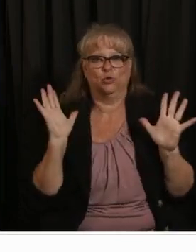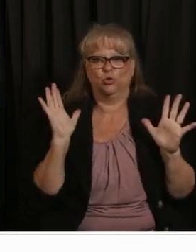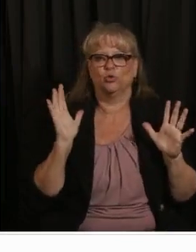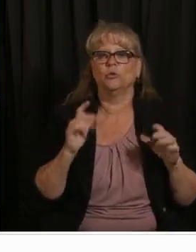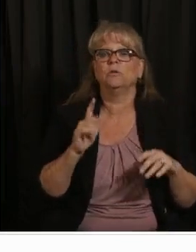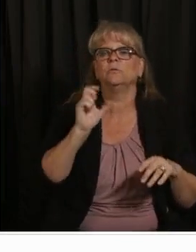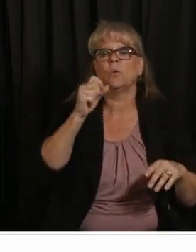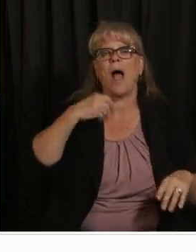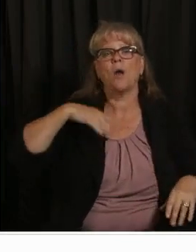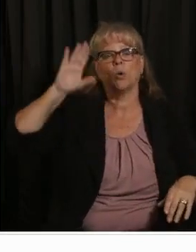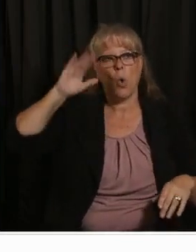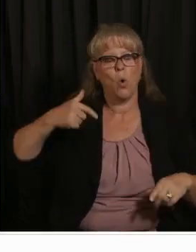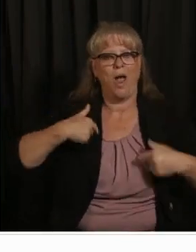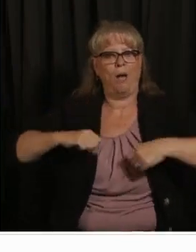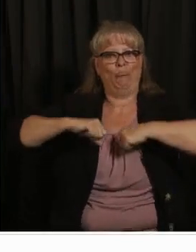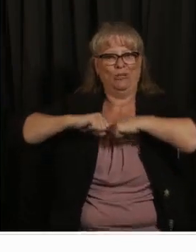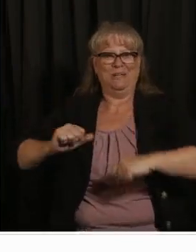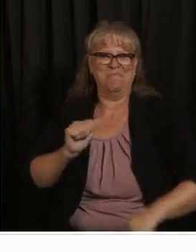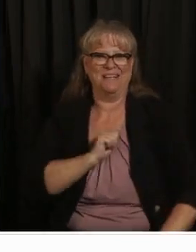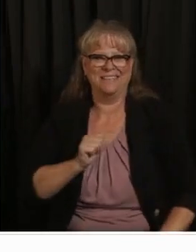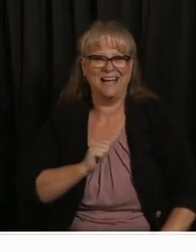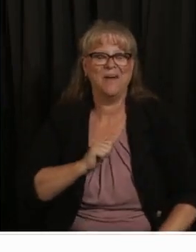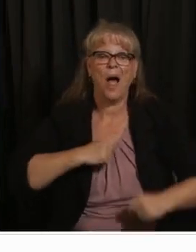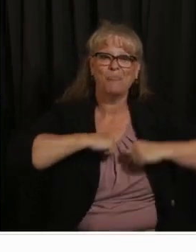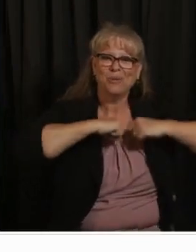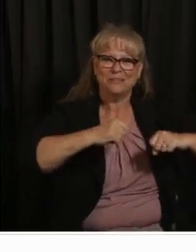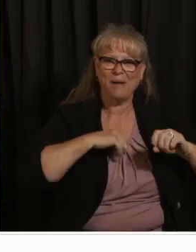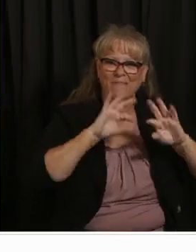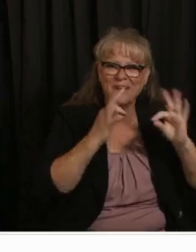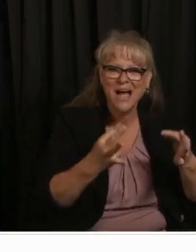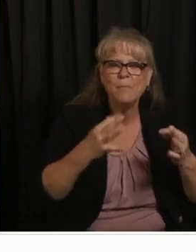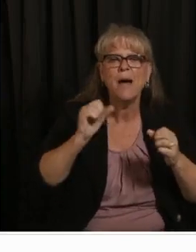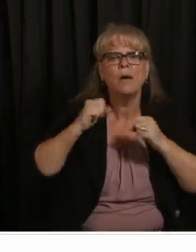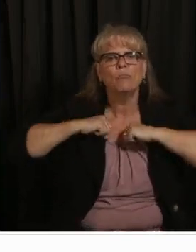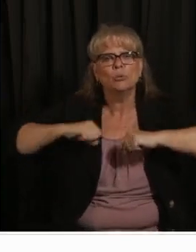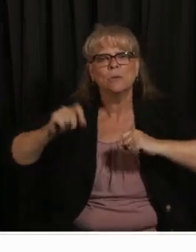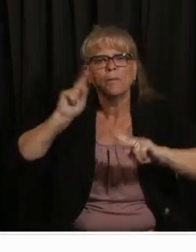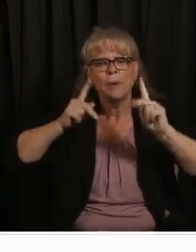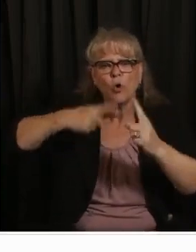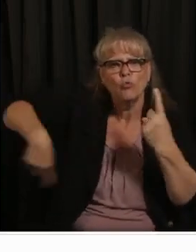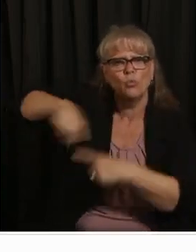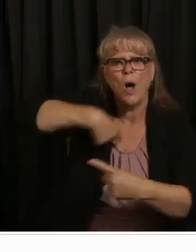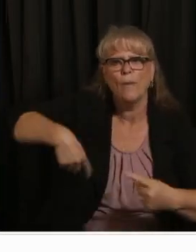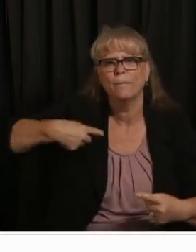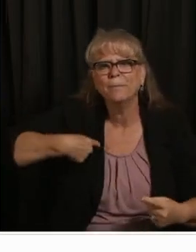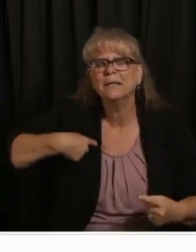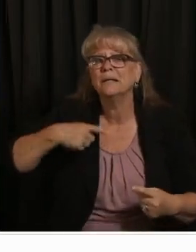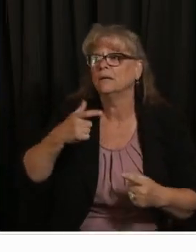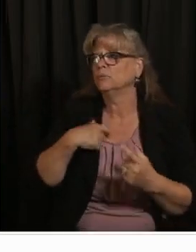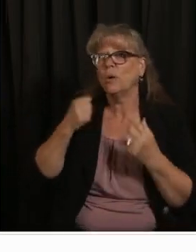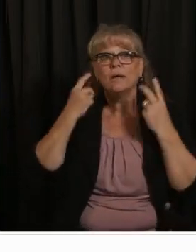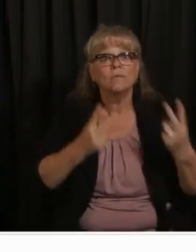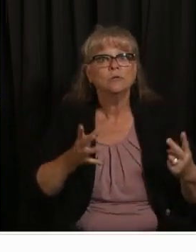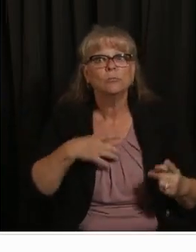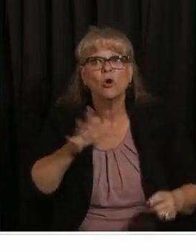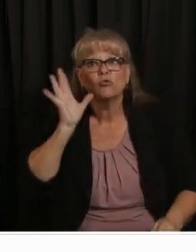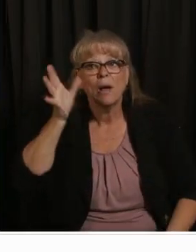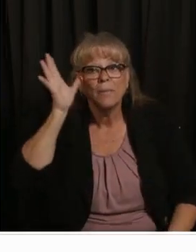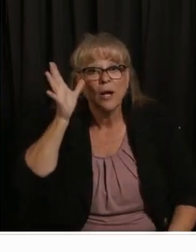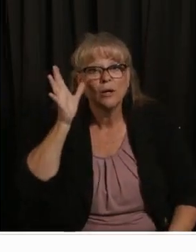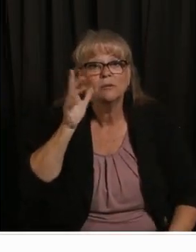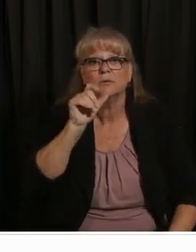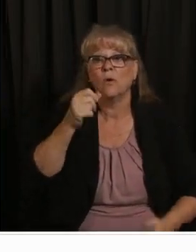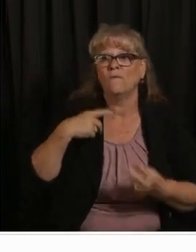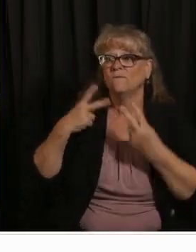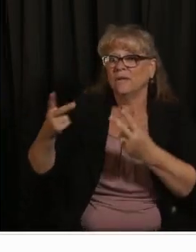family and those around me um especially when visiting grandparents or people at higher risk uh on vacation like I am now um I'm so grateful for the